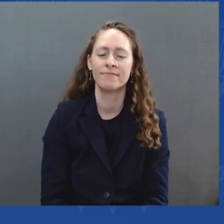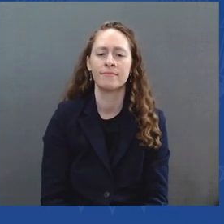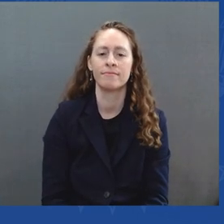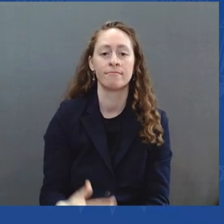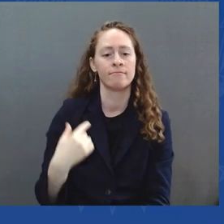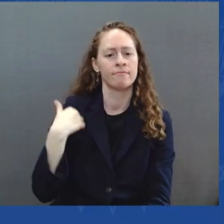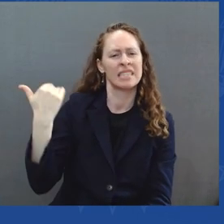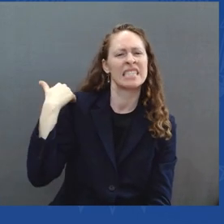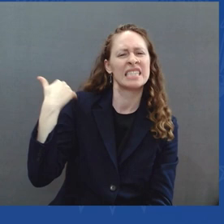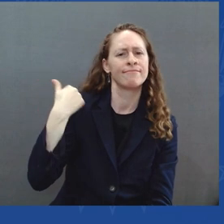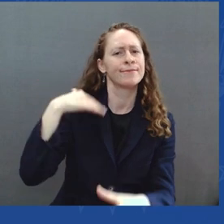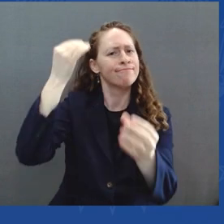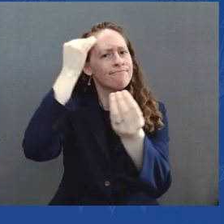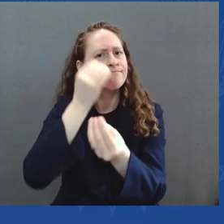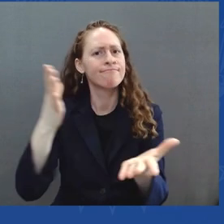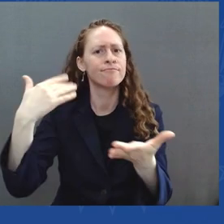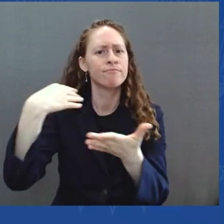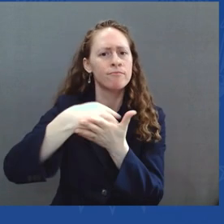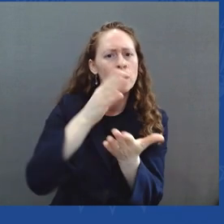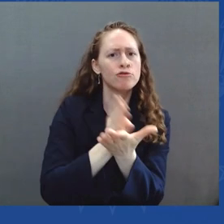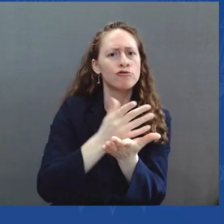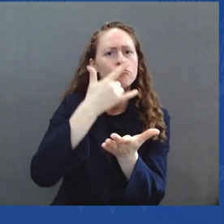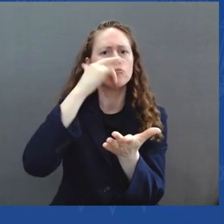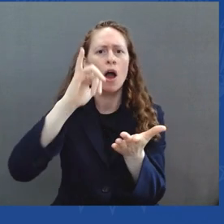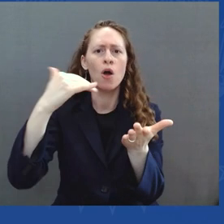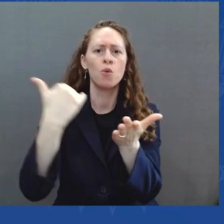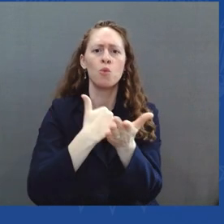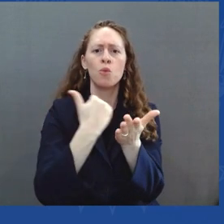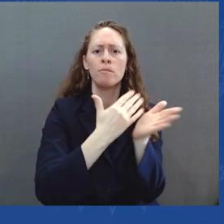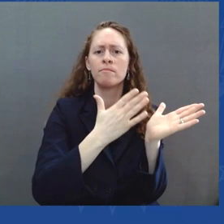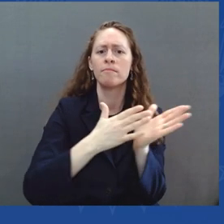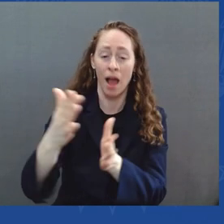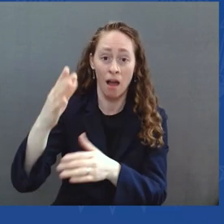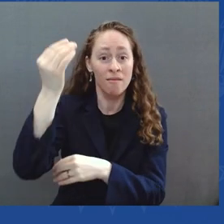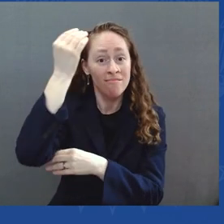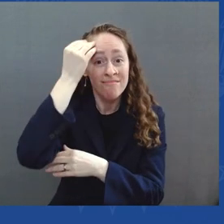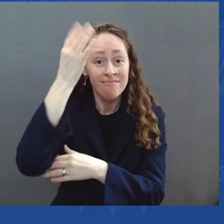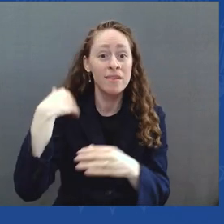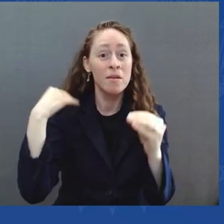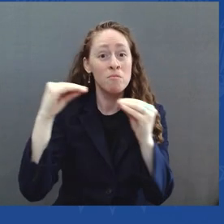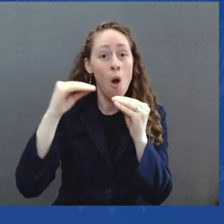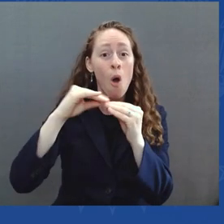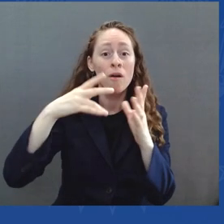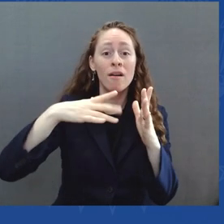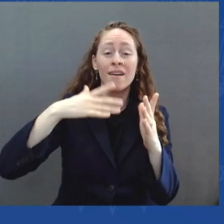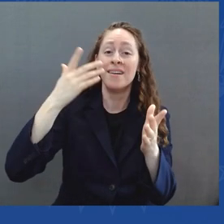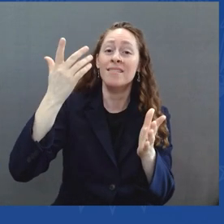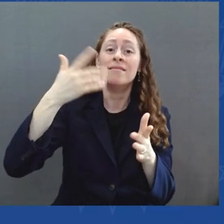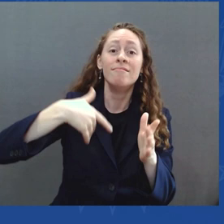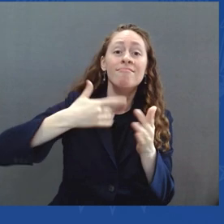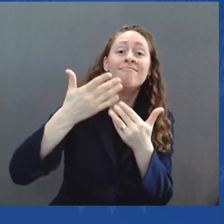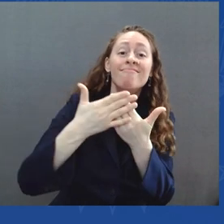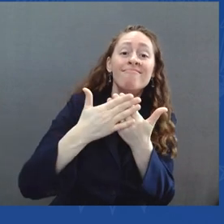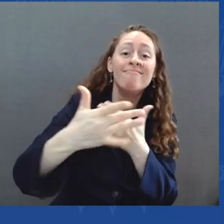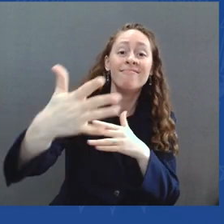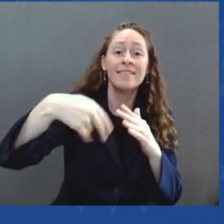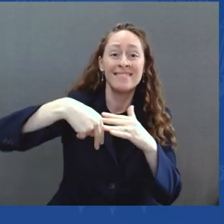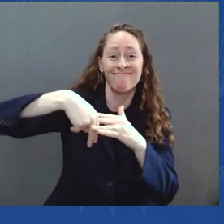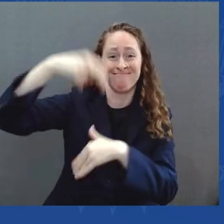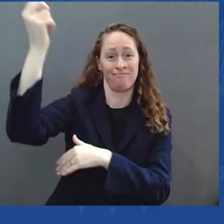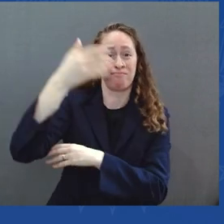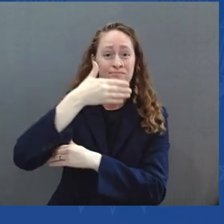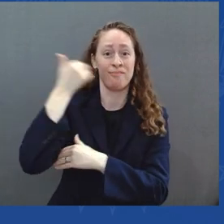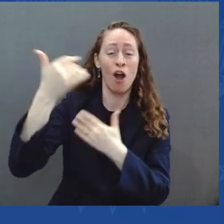the next decade, while still making prudent investments in economic growth, and climate, and other equitable economic decisions.